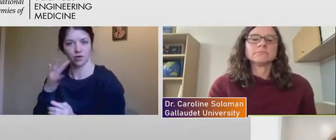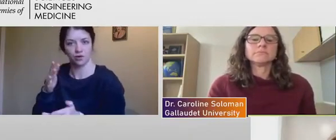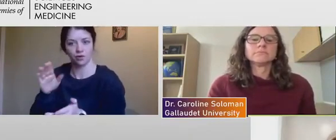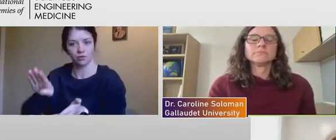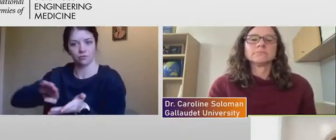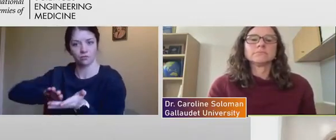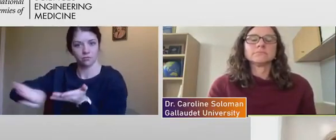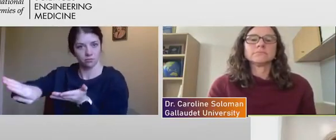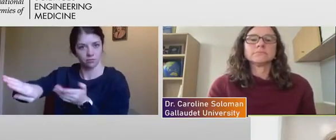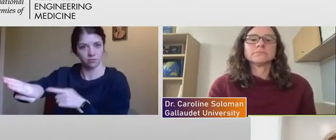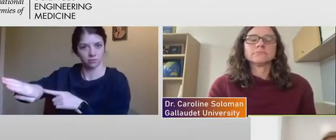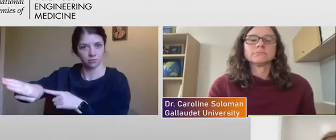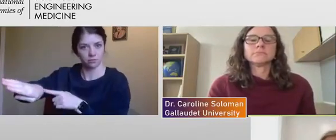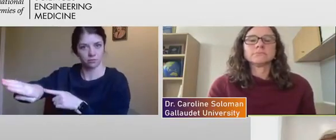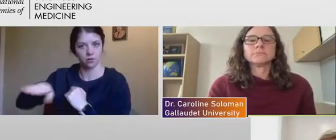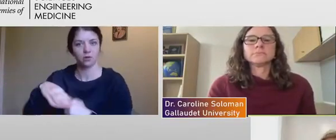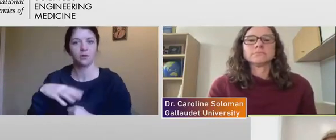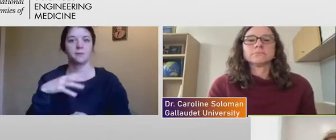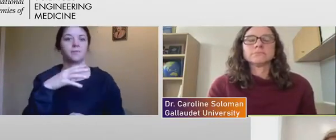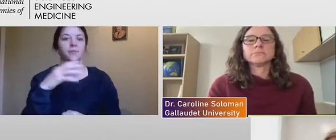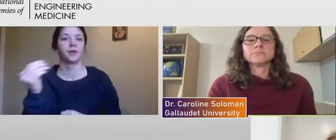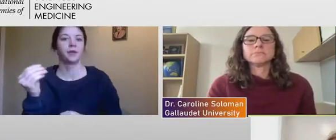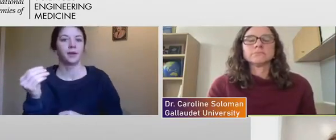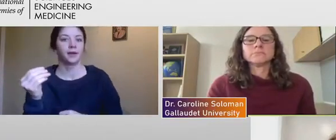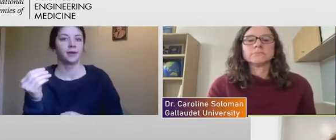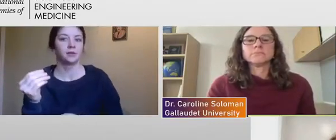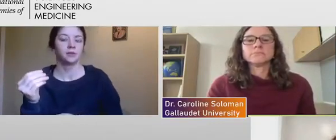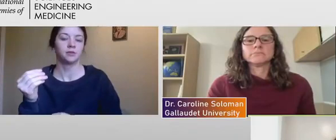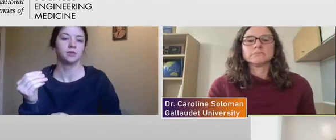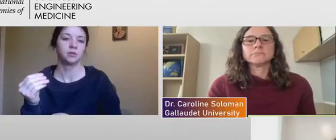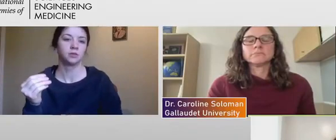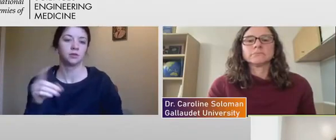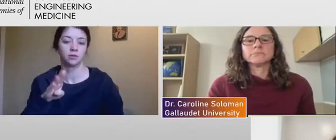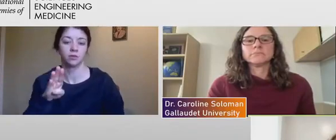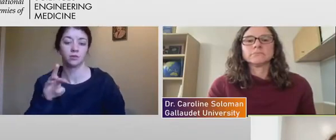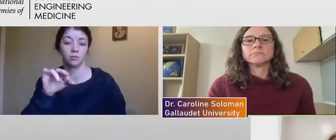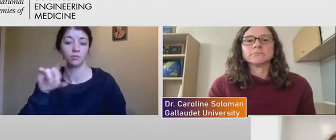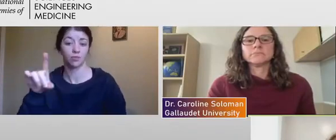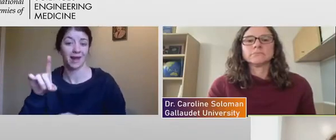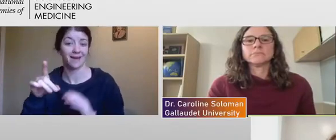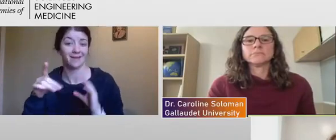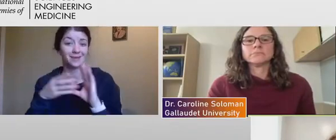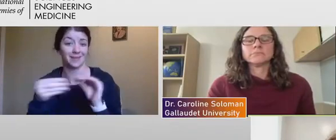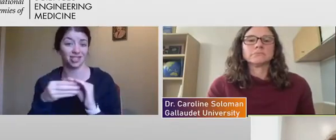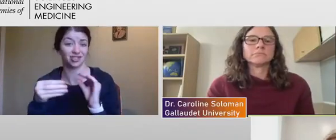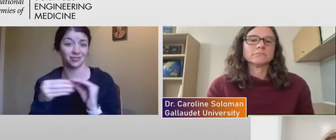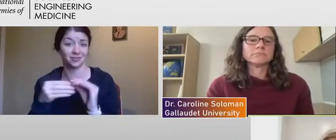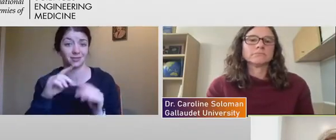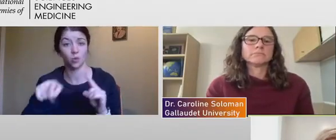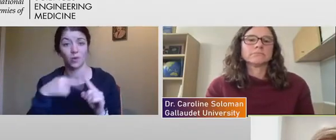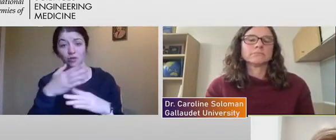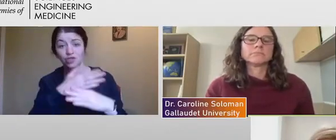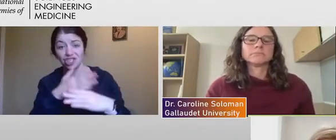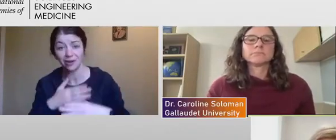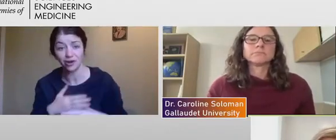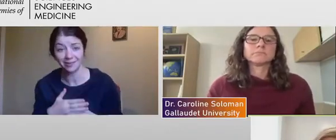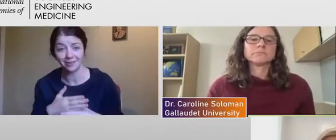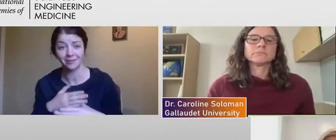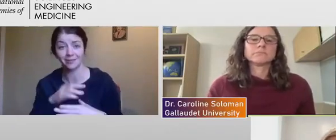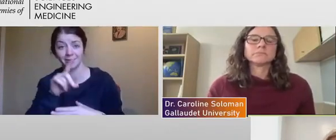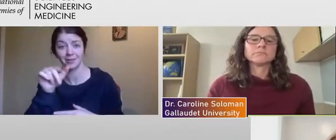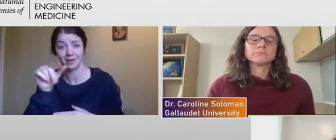then. Um, and then, um, as Brad said, then when you're sharing data, tends to be a visual exercise